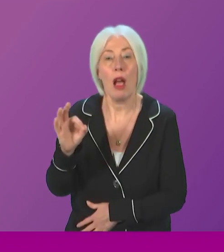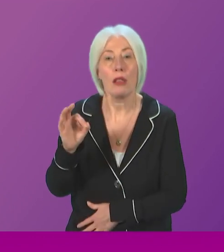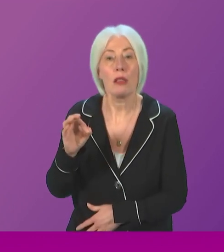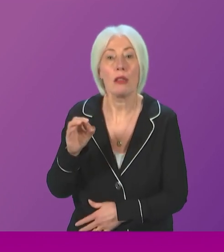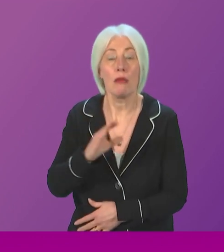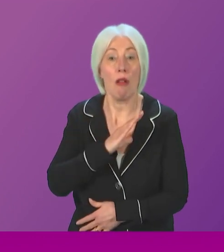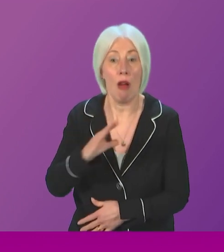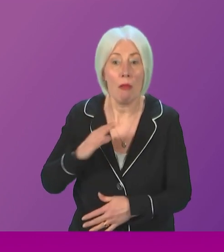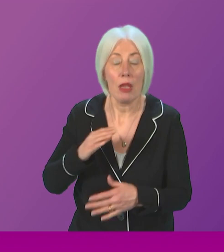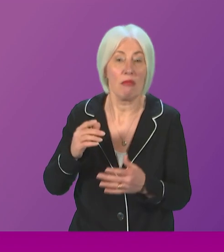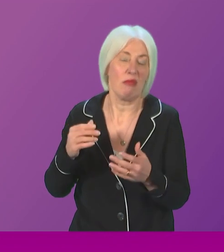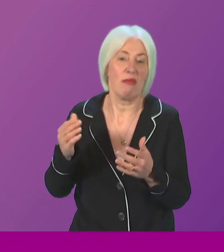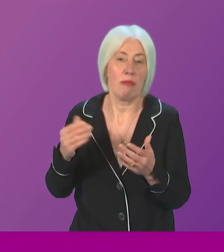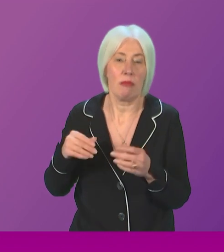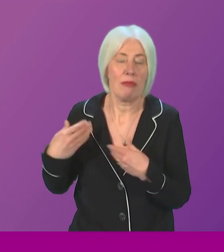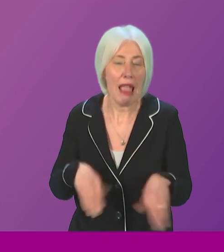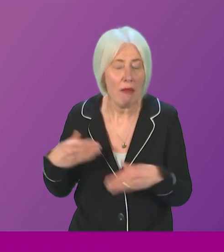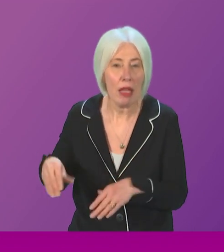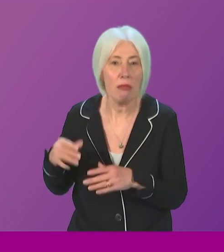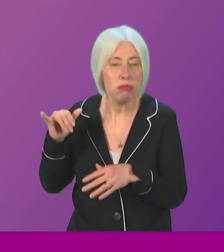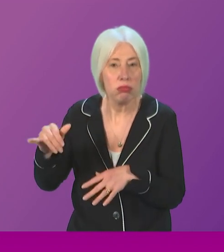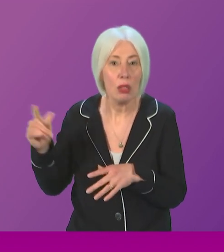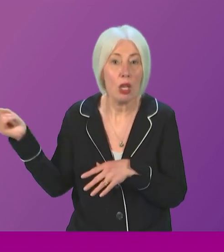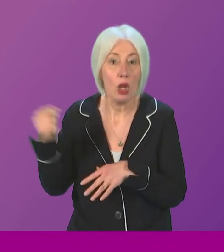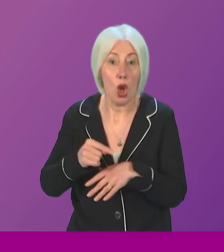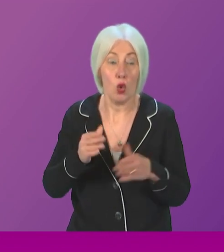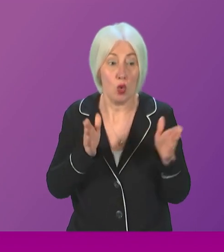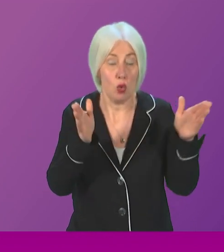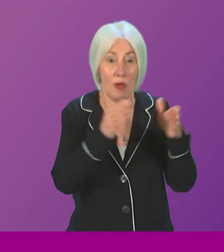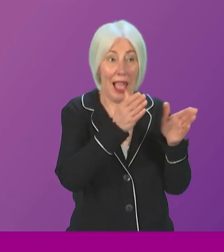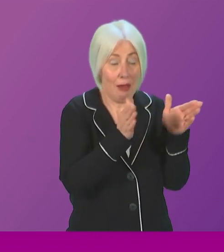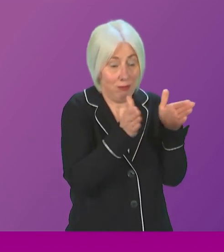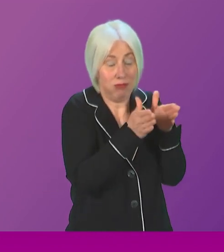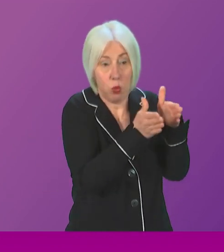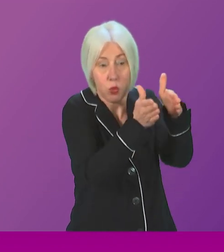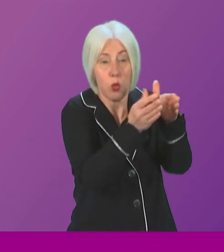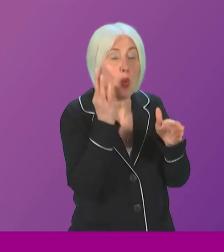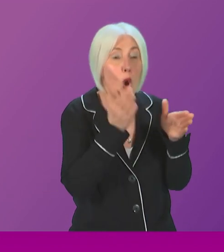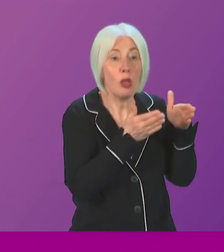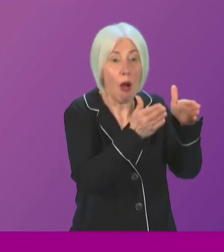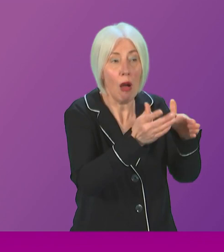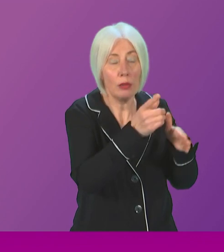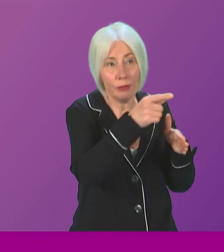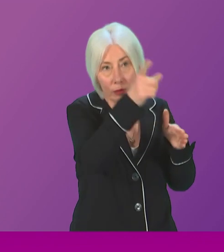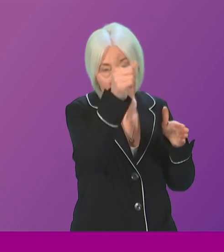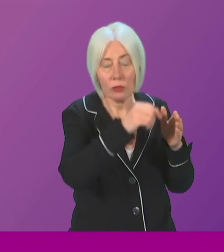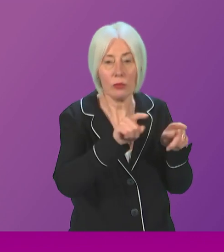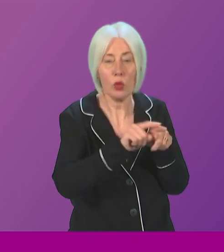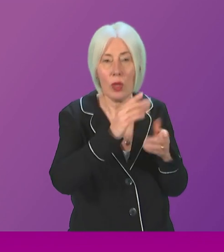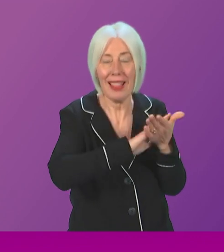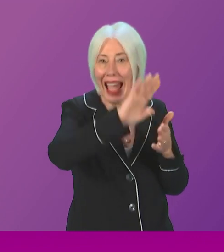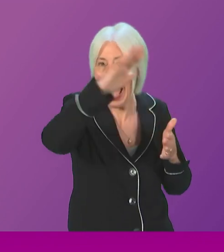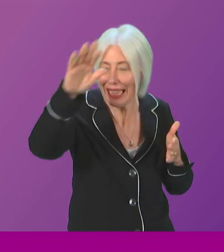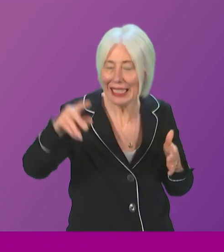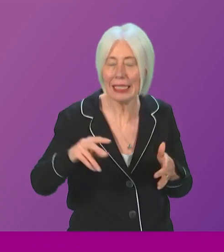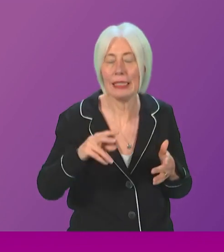to step in and provide a temporary replacement service across the Corrin Narrows. While this is a Highland Council-run service, it highlights the lack of resilience